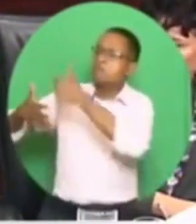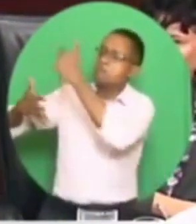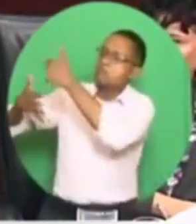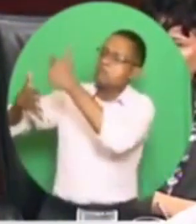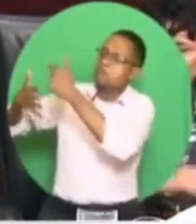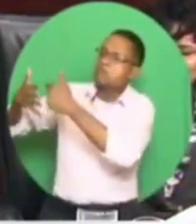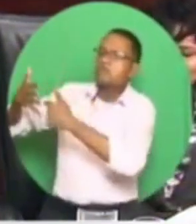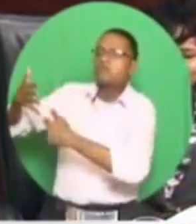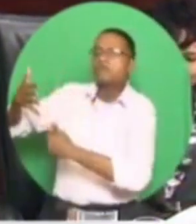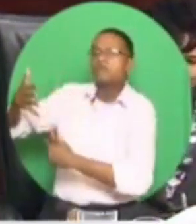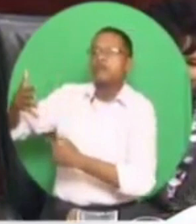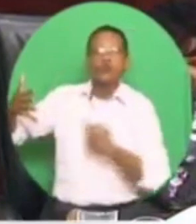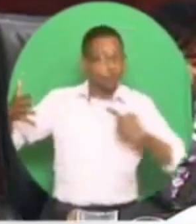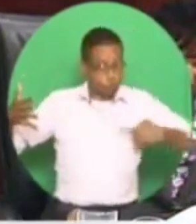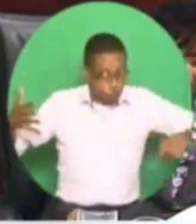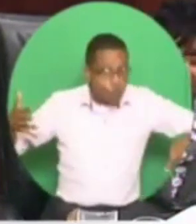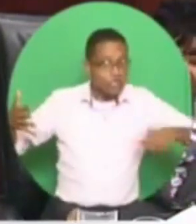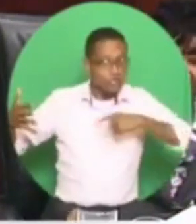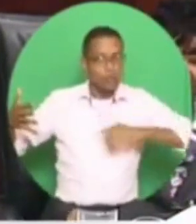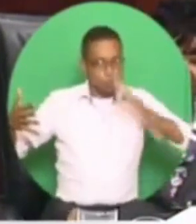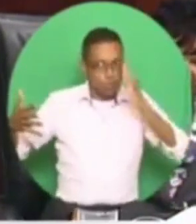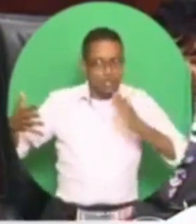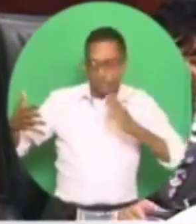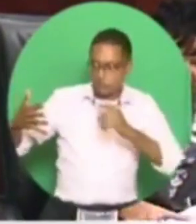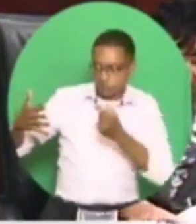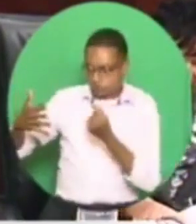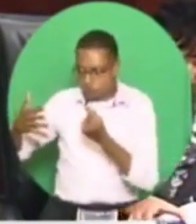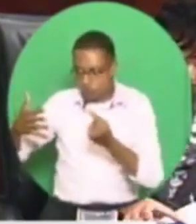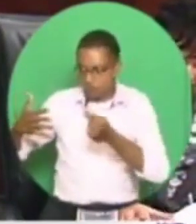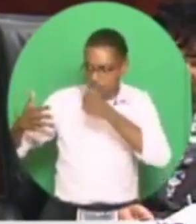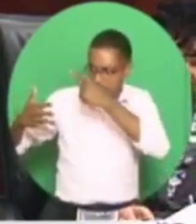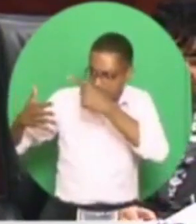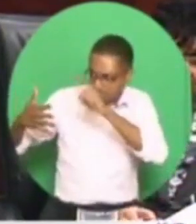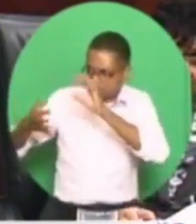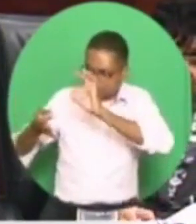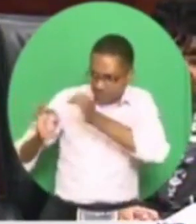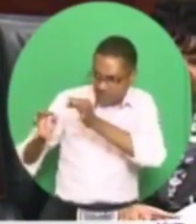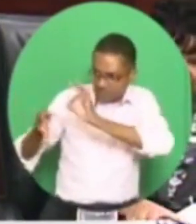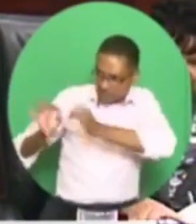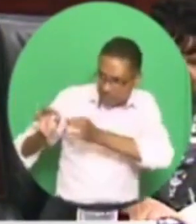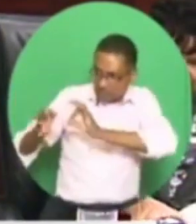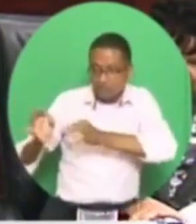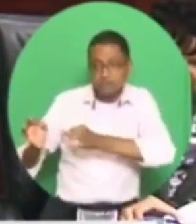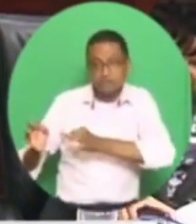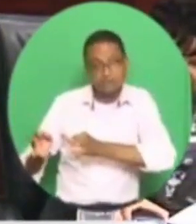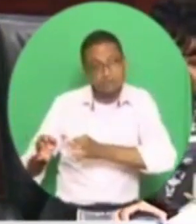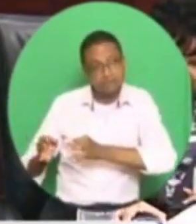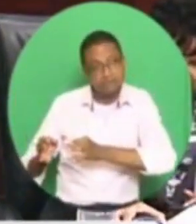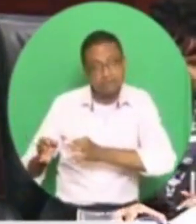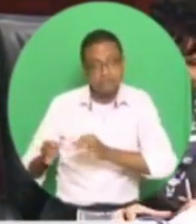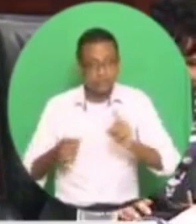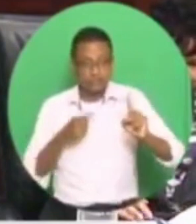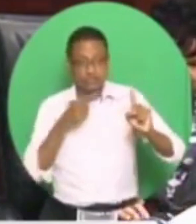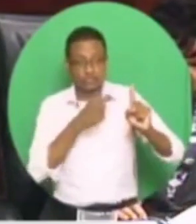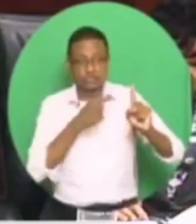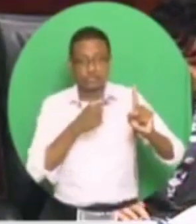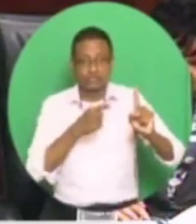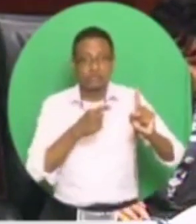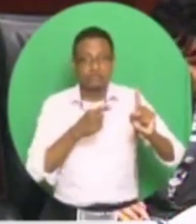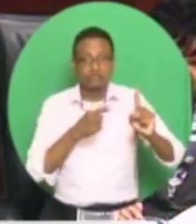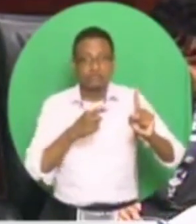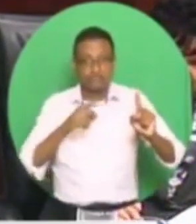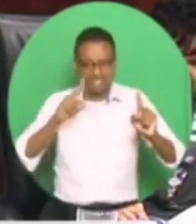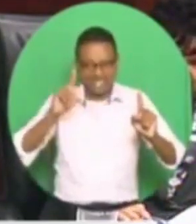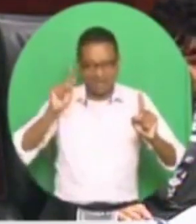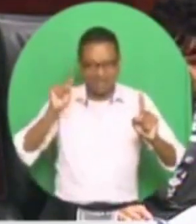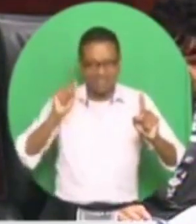we intend to do. That took courage. Because the leader of the opposition also told the national community, I now